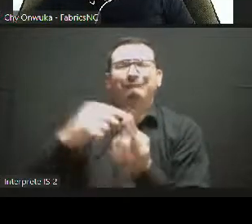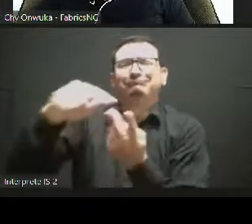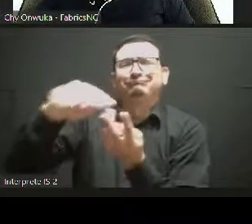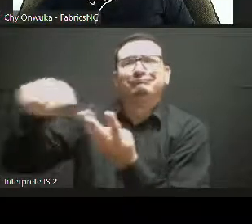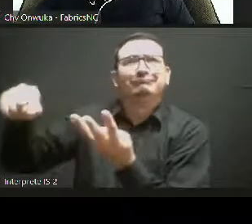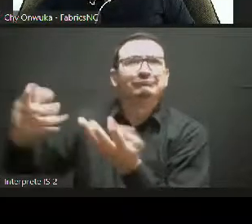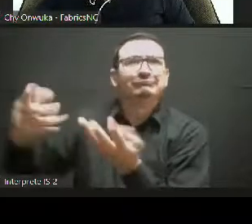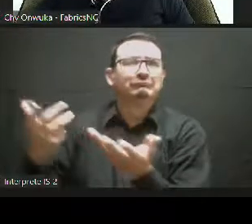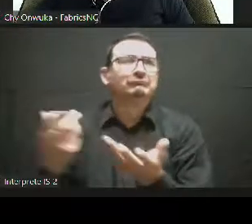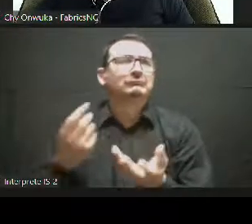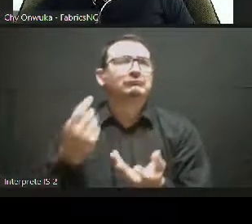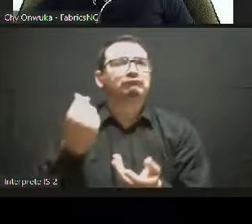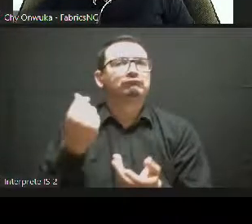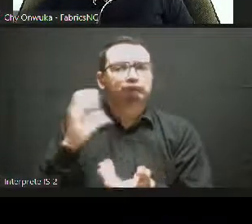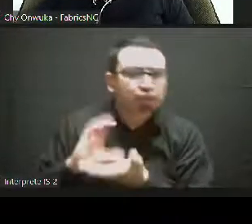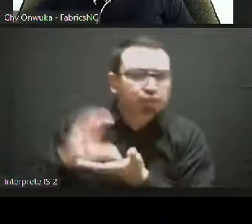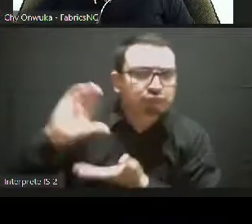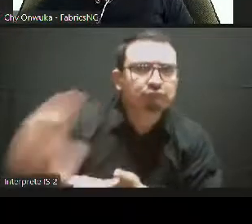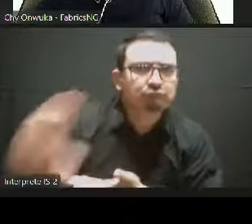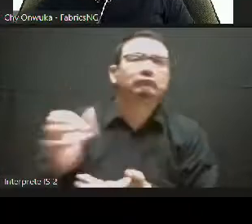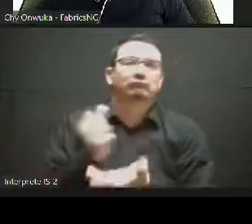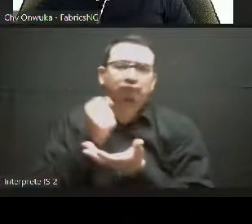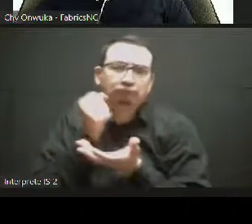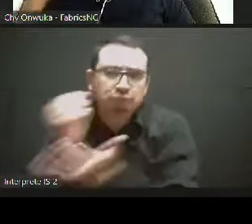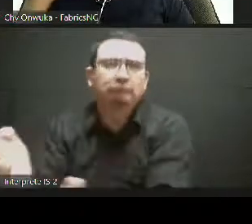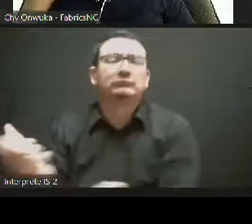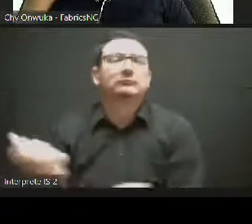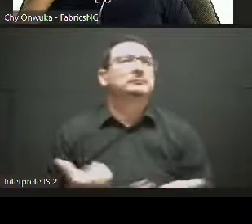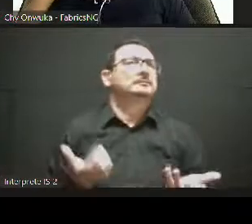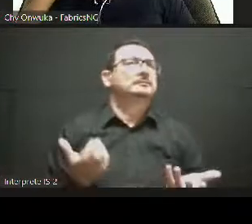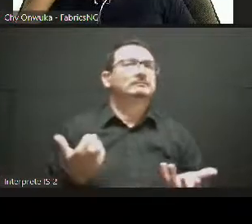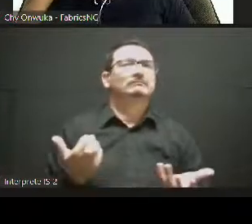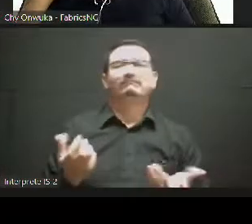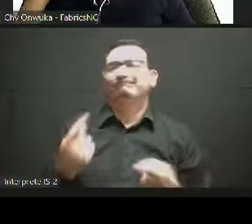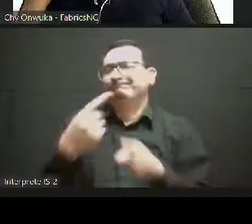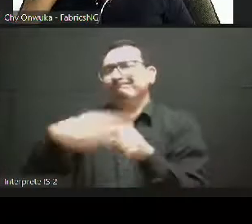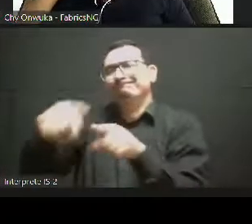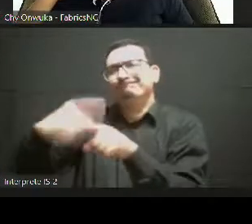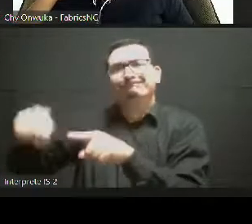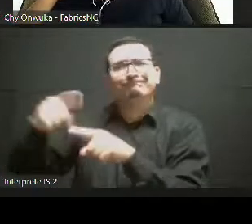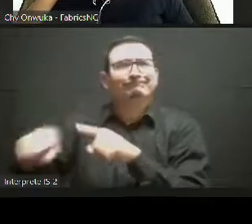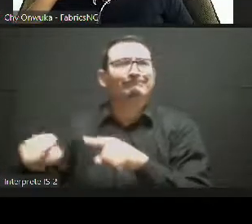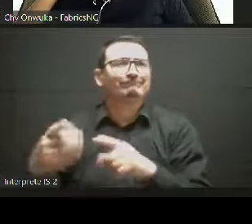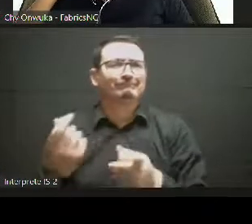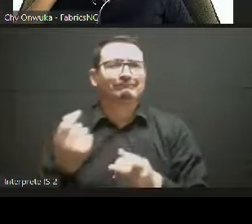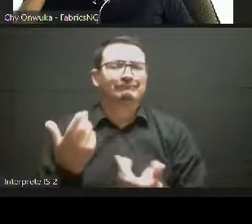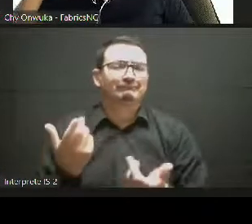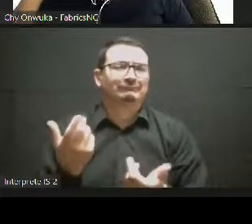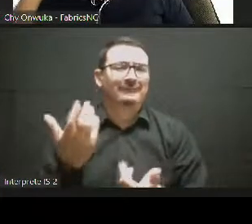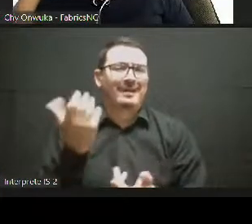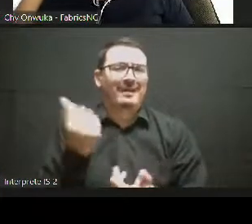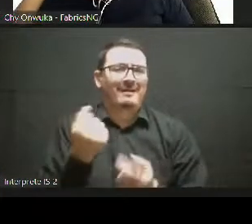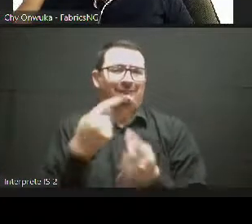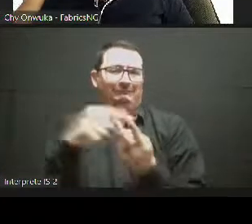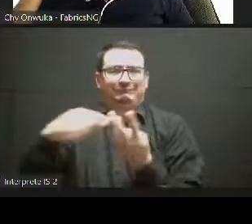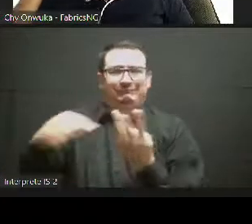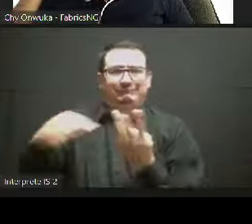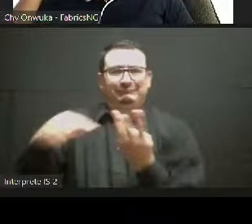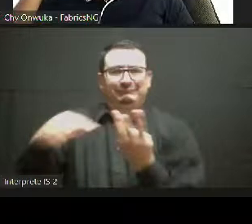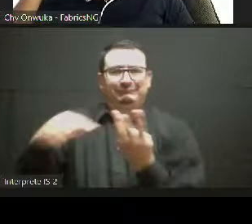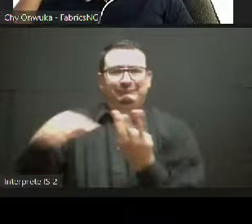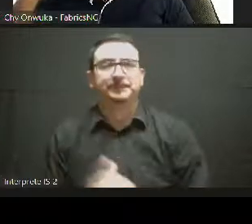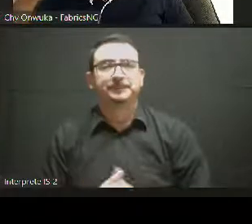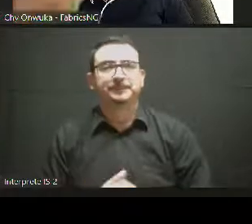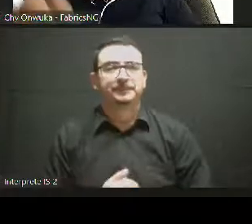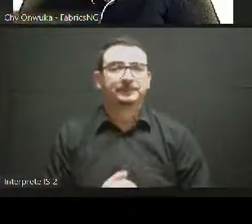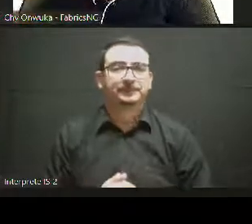or whatever type of prescription or financing interventions to allow our fledgling sectors